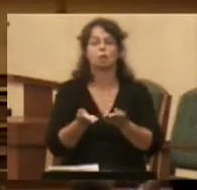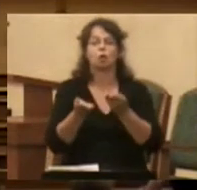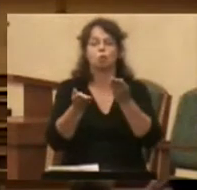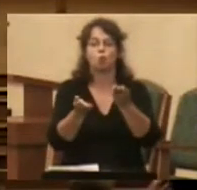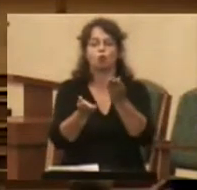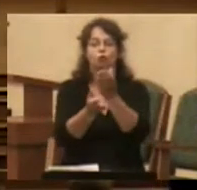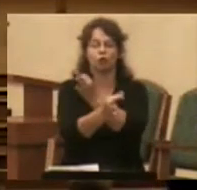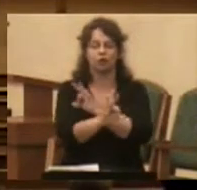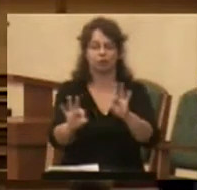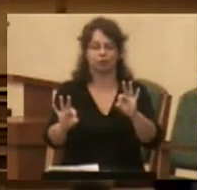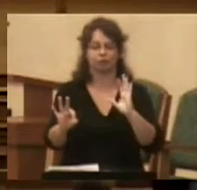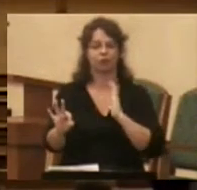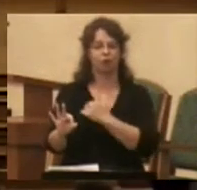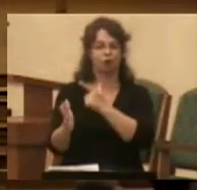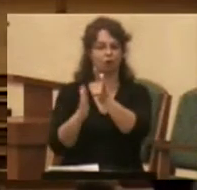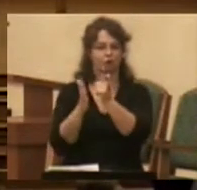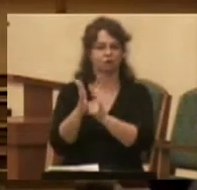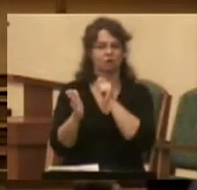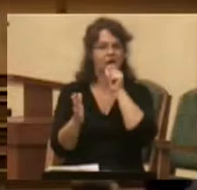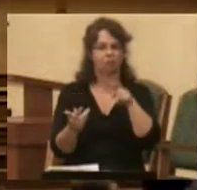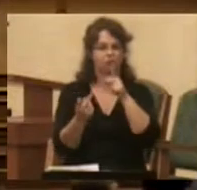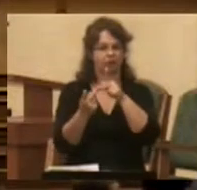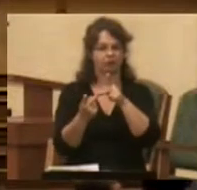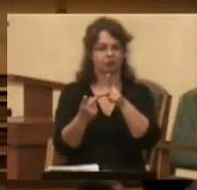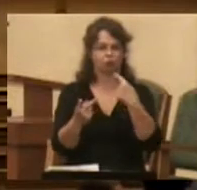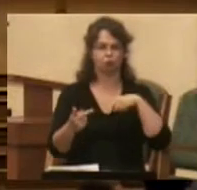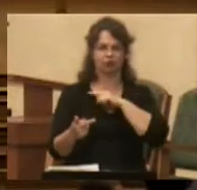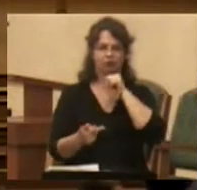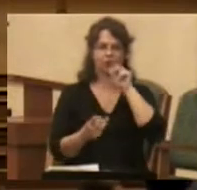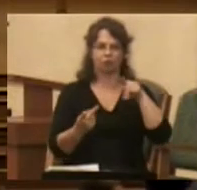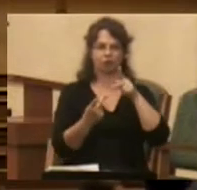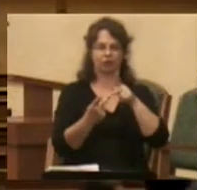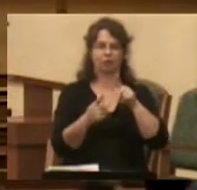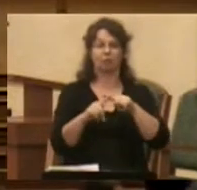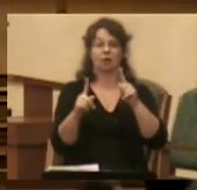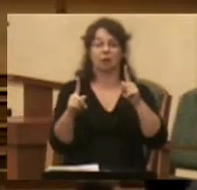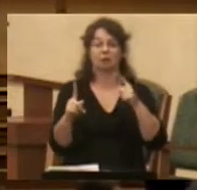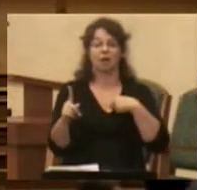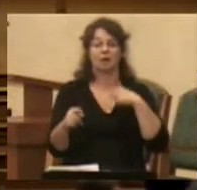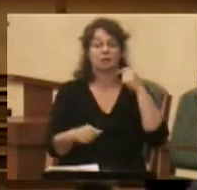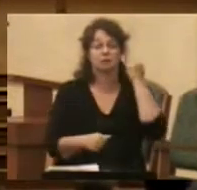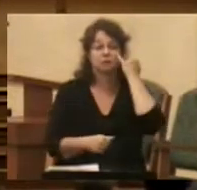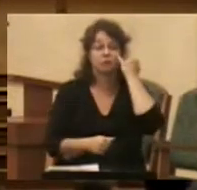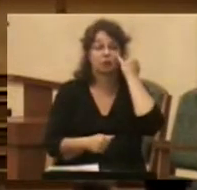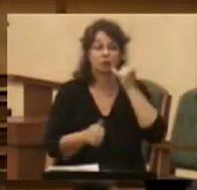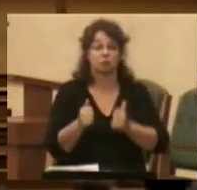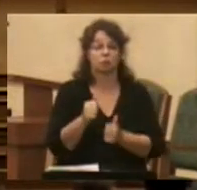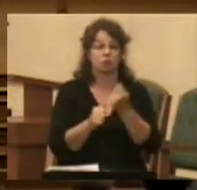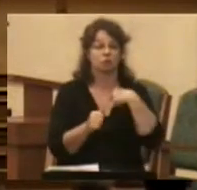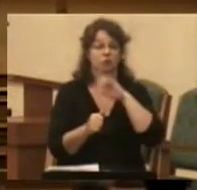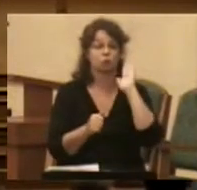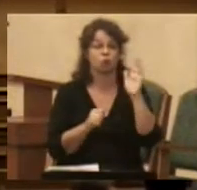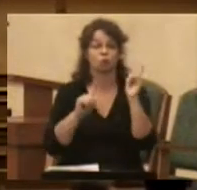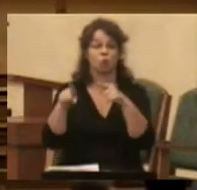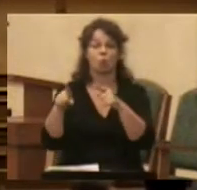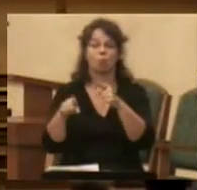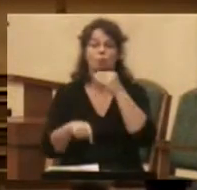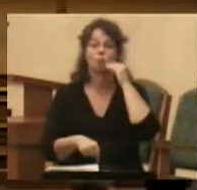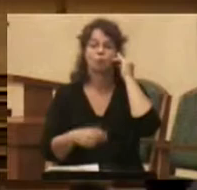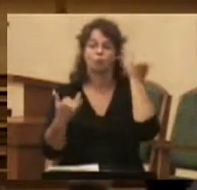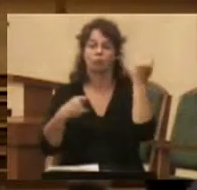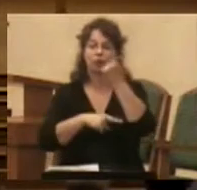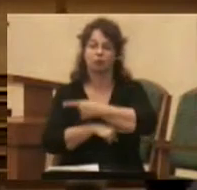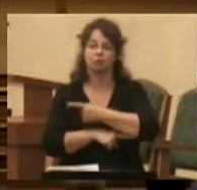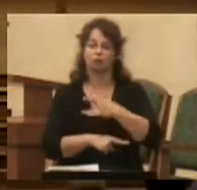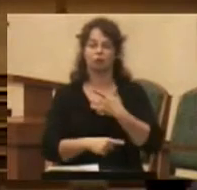laws are not perfect. We are not perfect. But I suspect that most of us will go to our homes today and we will